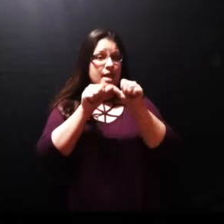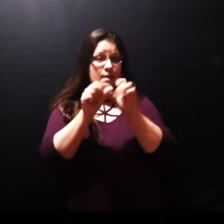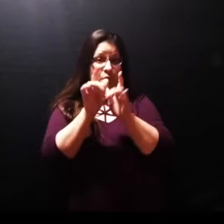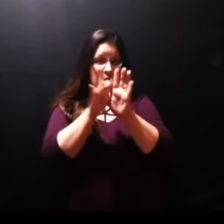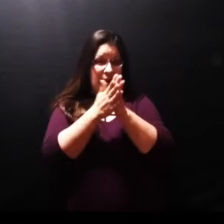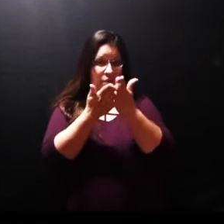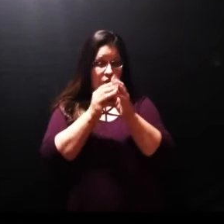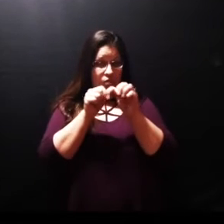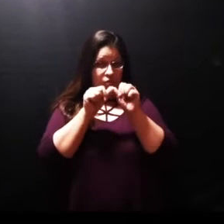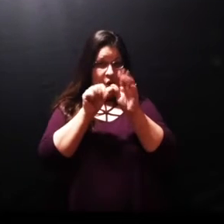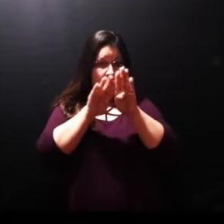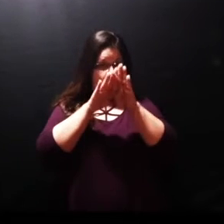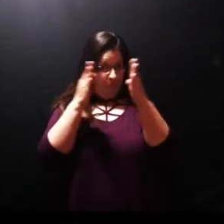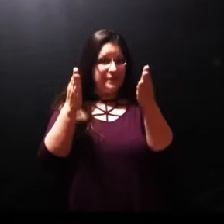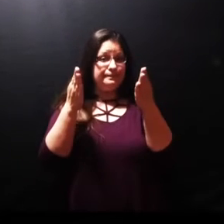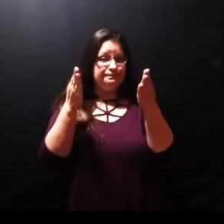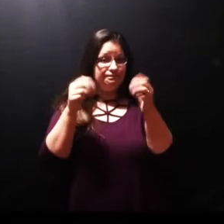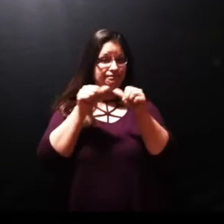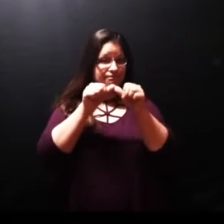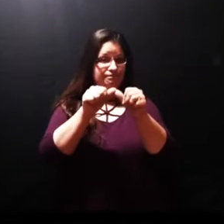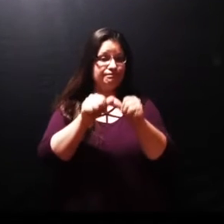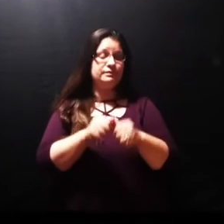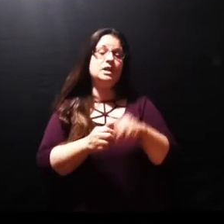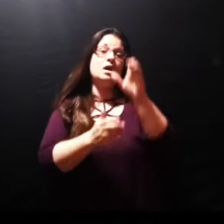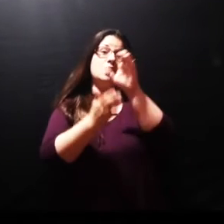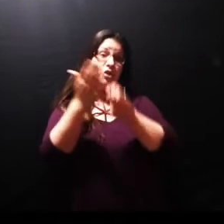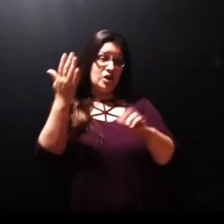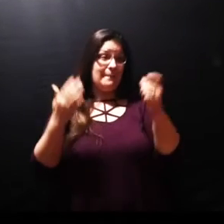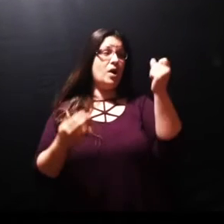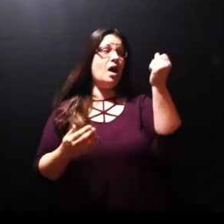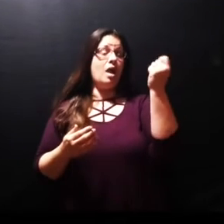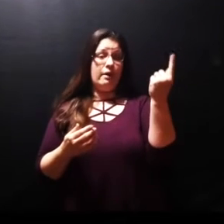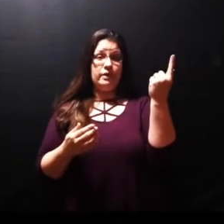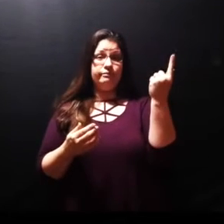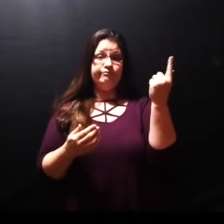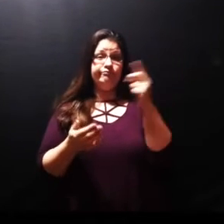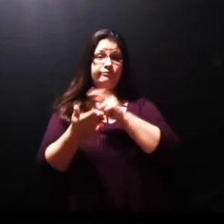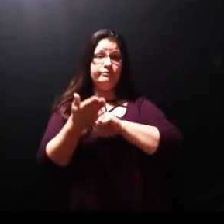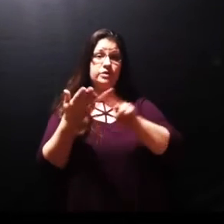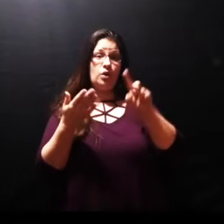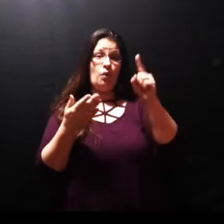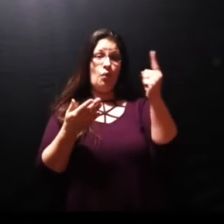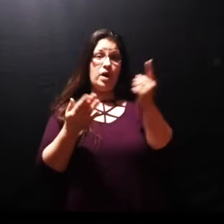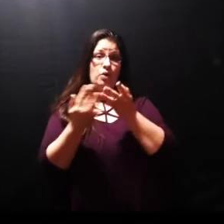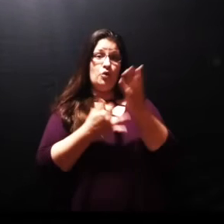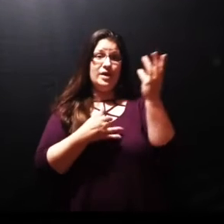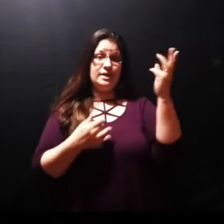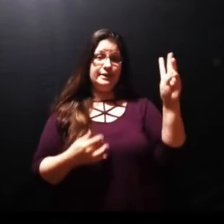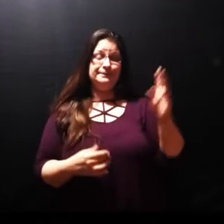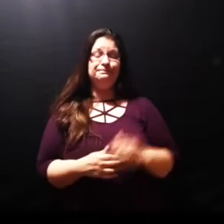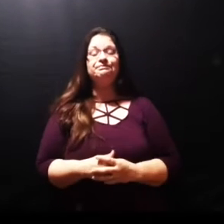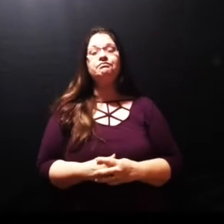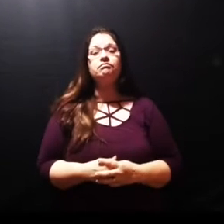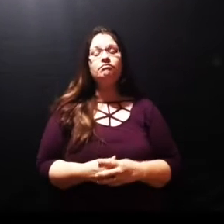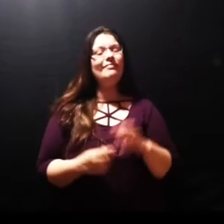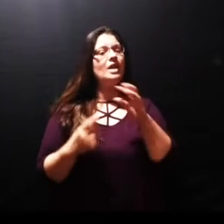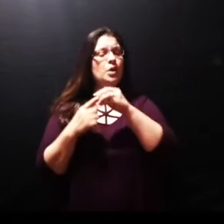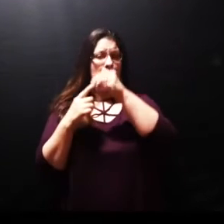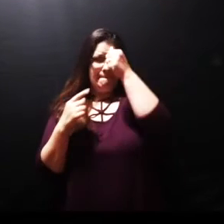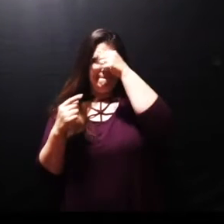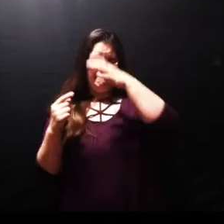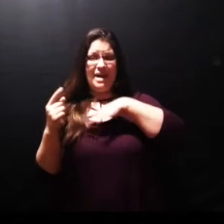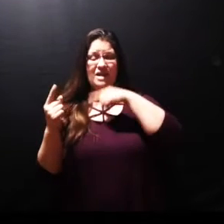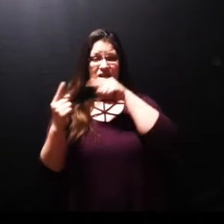a little further on within the sermon chapter 11 the gospel of John now a certain man was sick